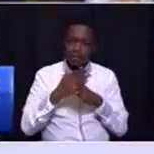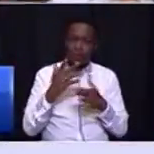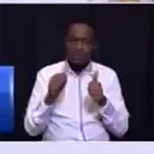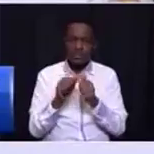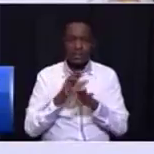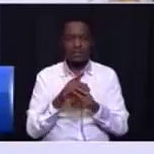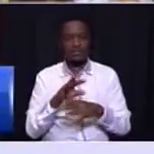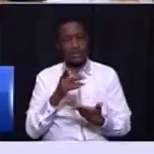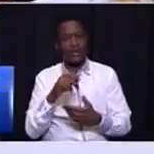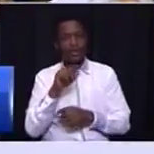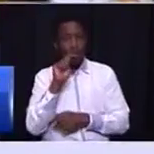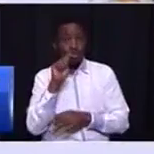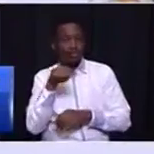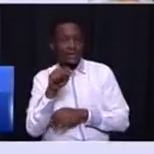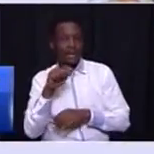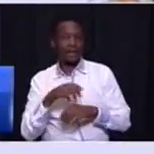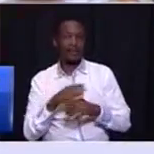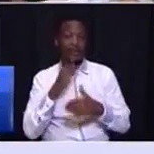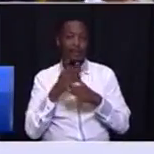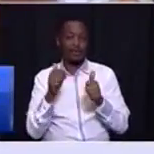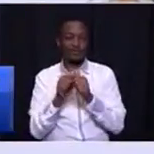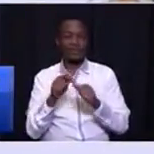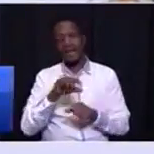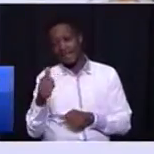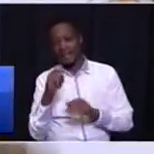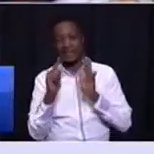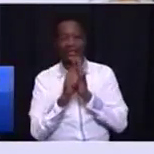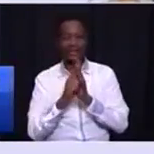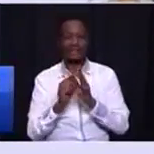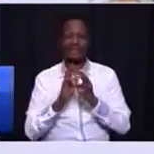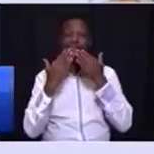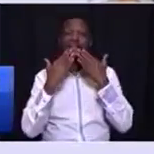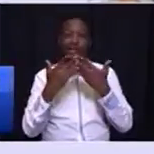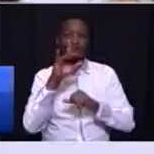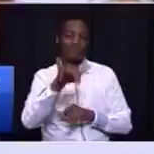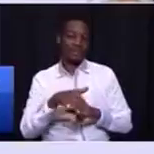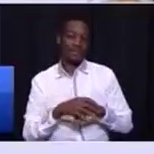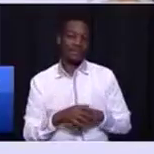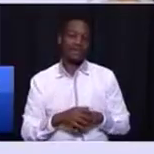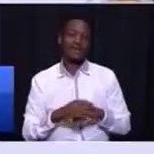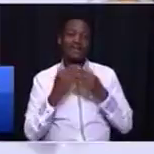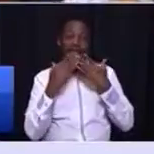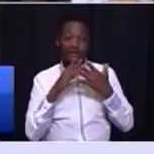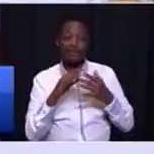together on Twitter. On Twitter, we work together very well in the legislature. Thank you for that submission on Twitter